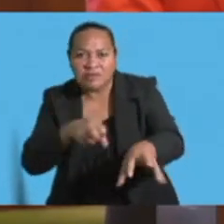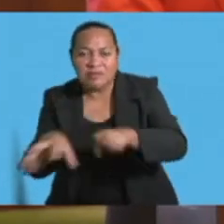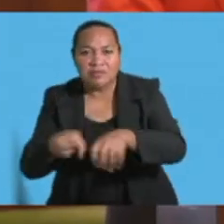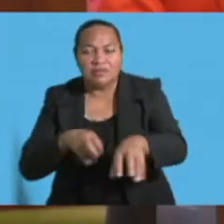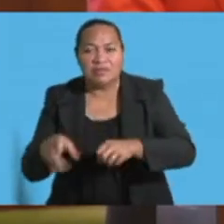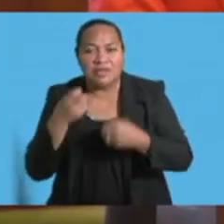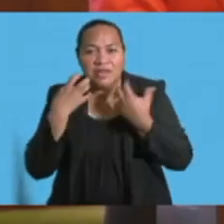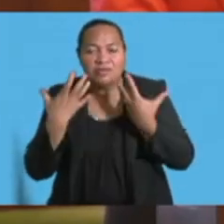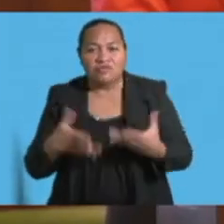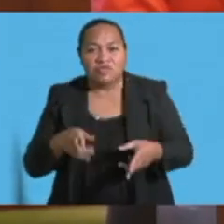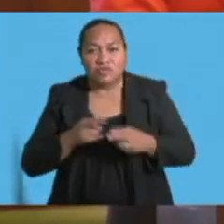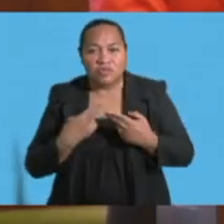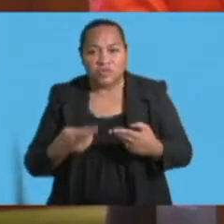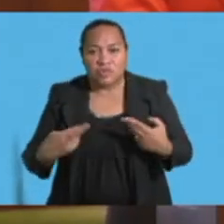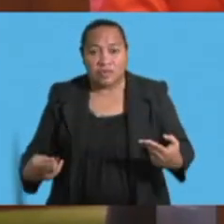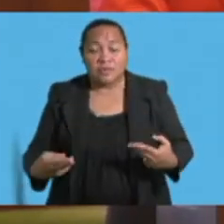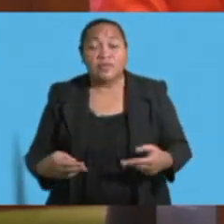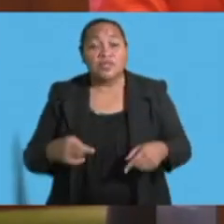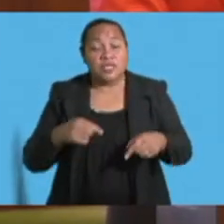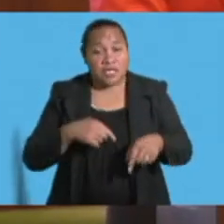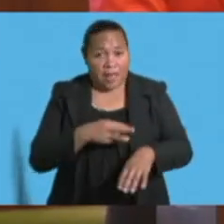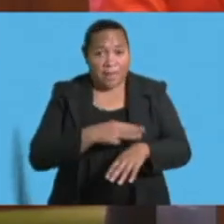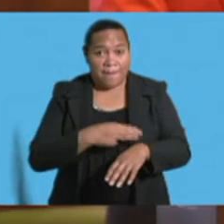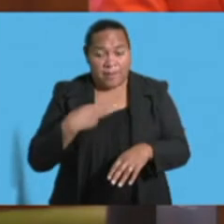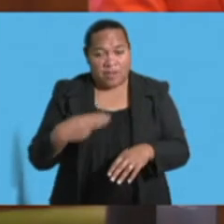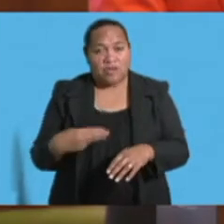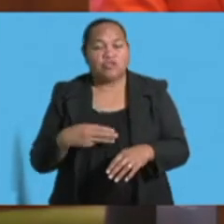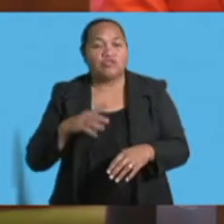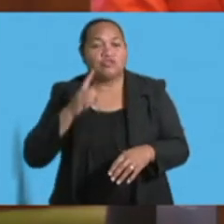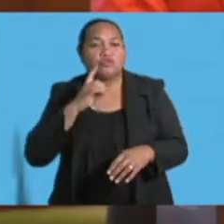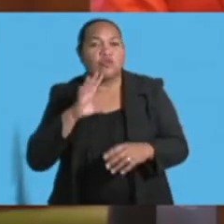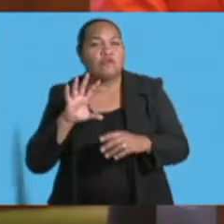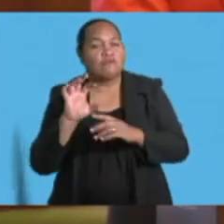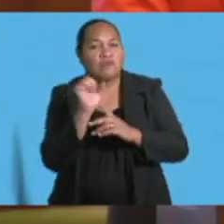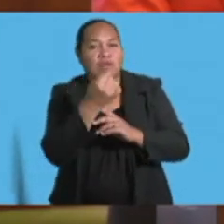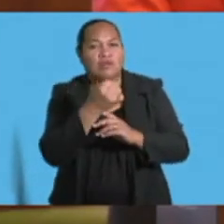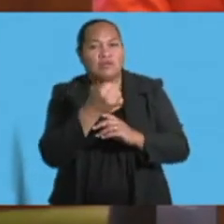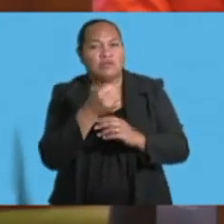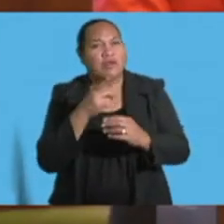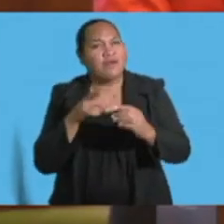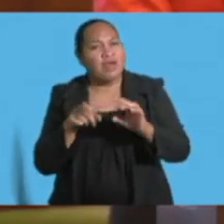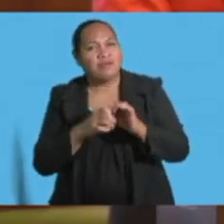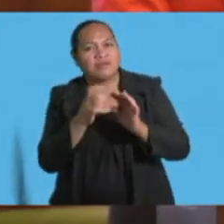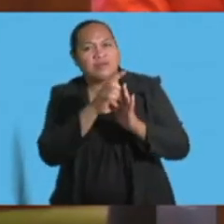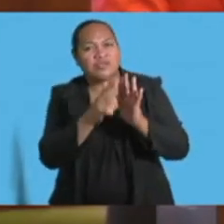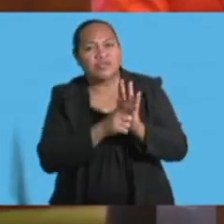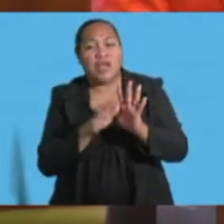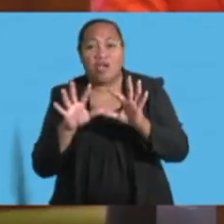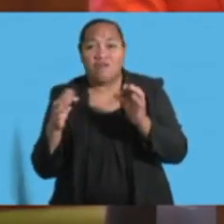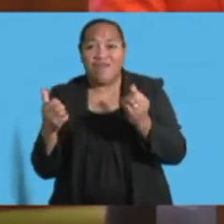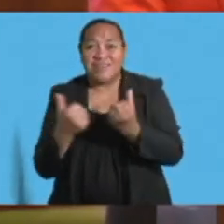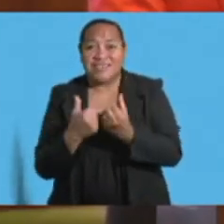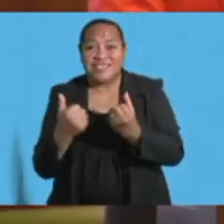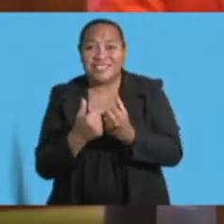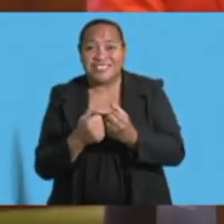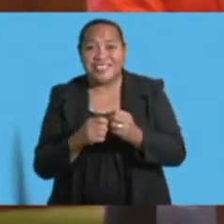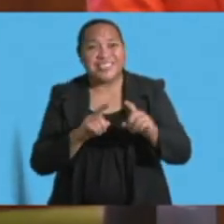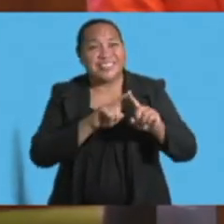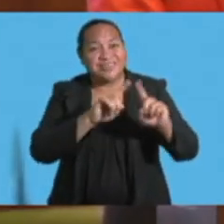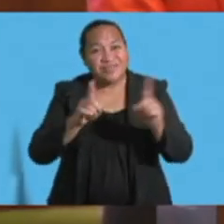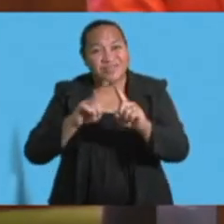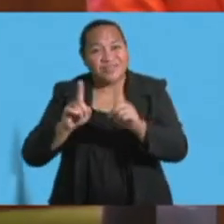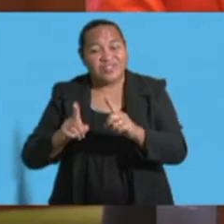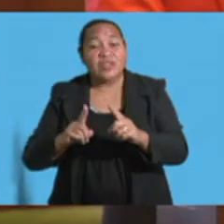fulfilling Fiji's obligation under regional and international environment-related treaties, conventions and protocols